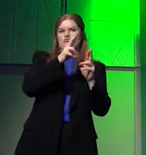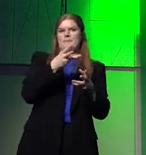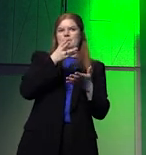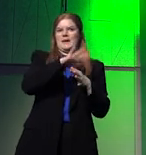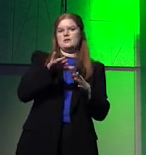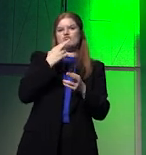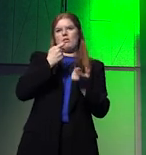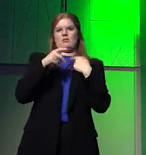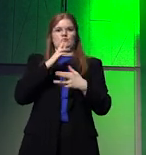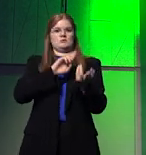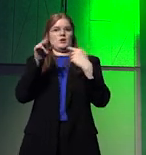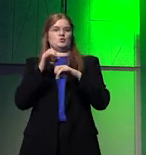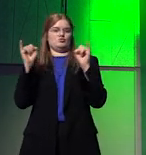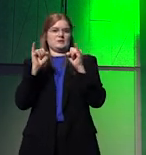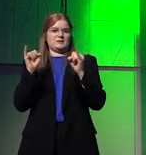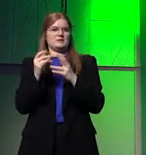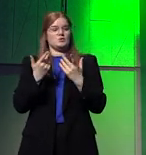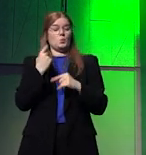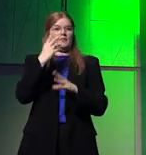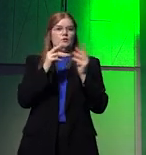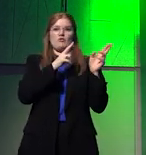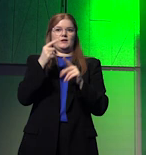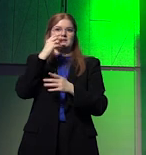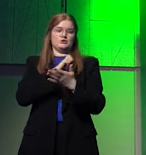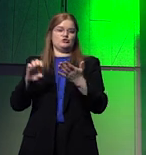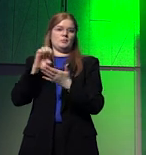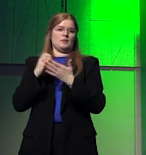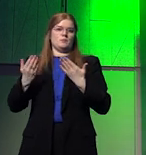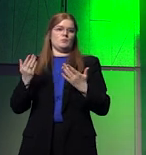crises. This is already something that we're seeing in Europe.